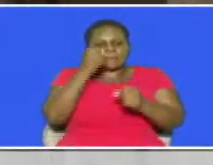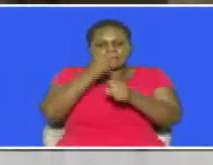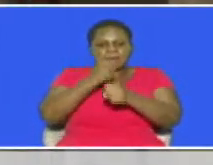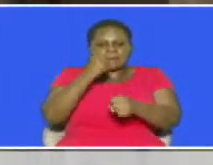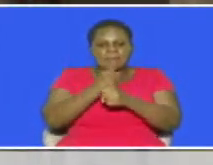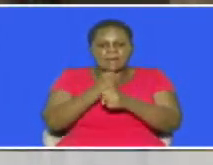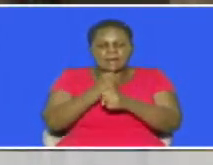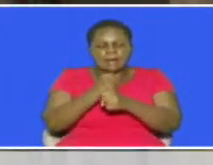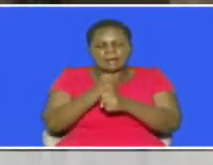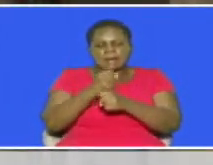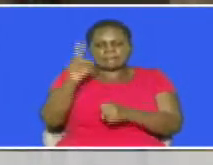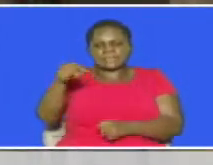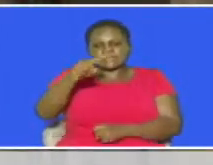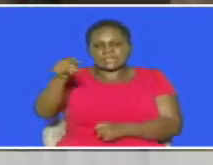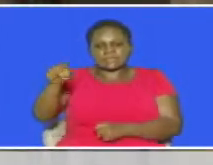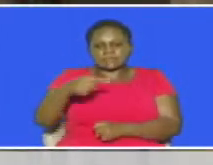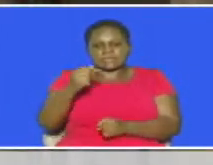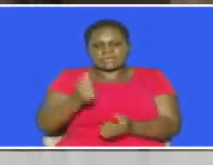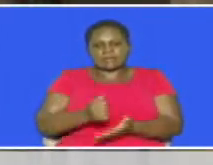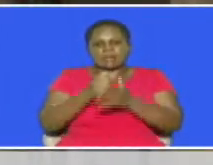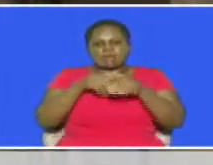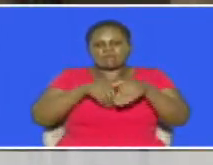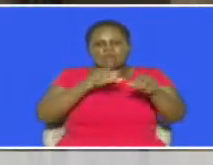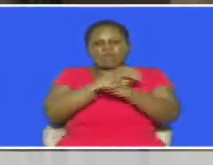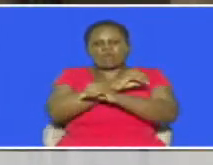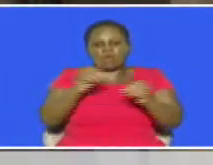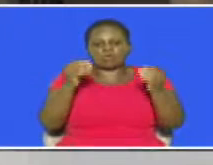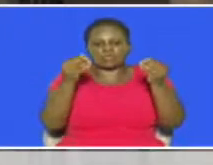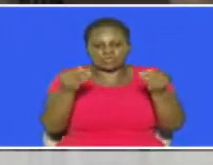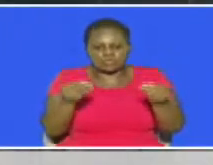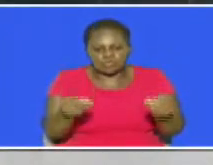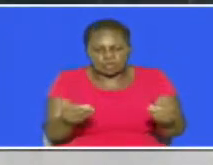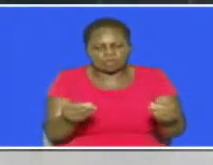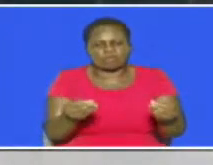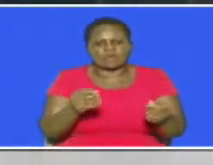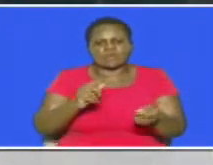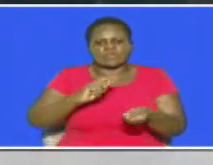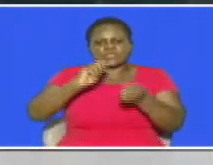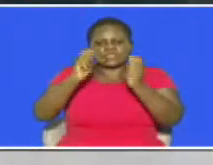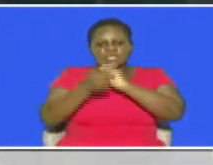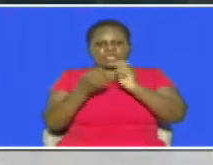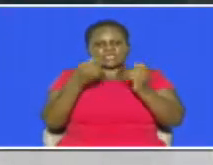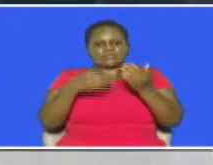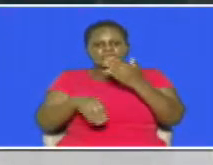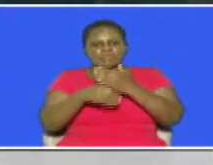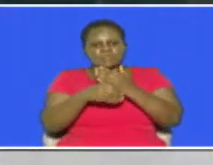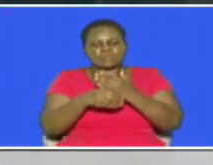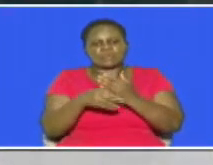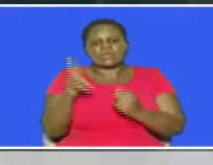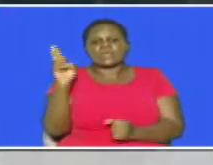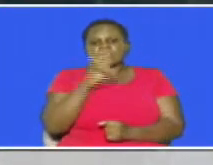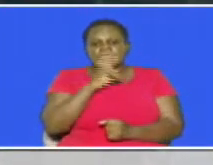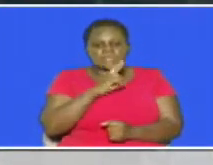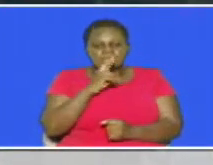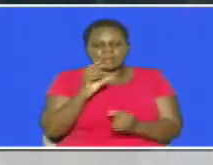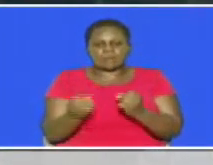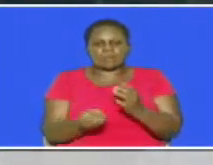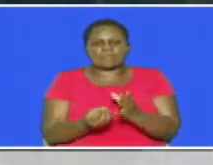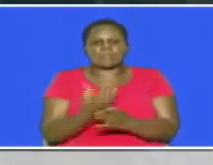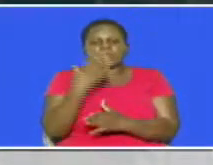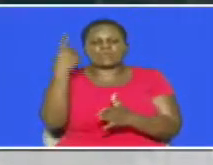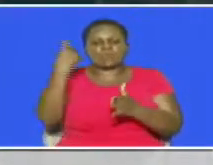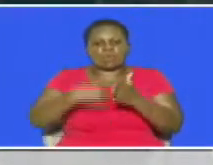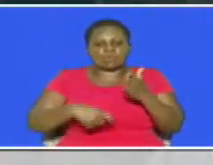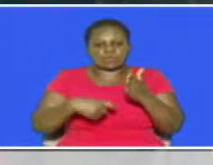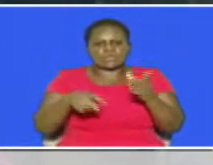lapses that lend to the non-compliance are addressed and reverse the amount of additional exposure that was created because